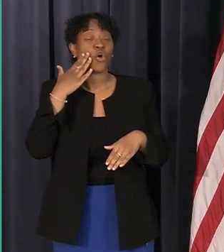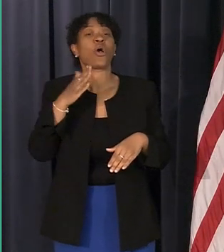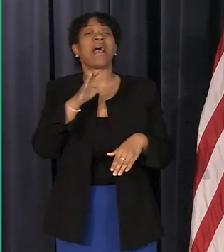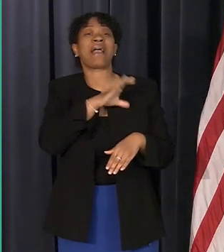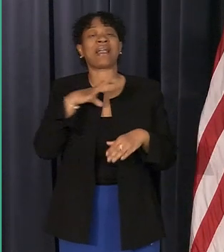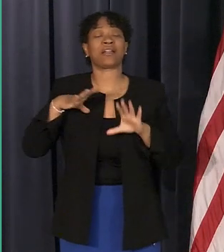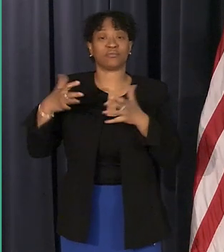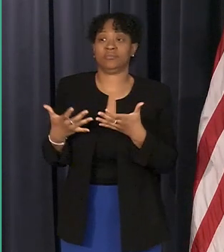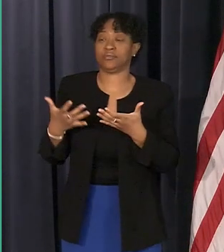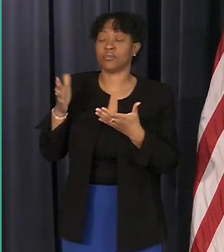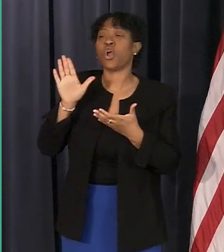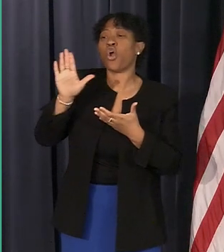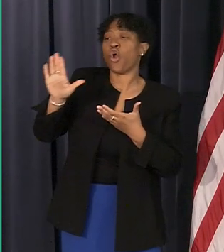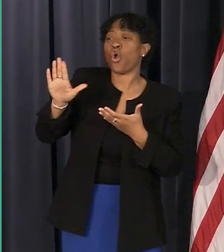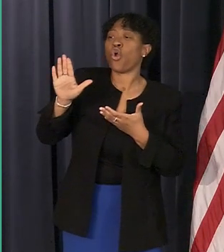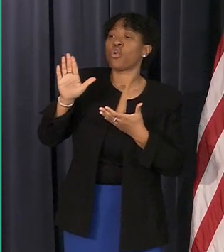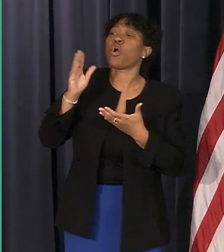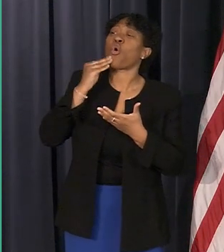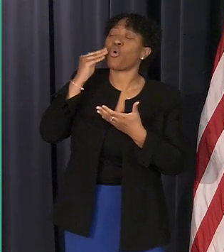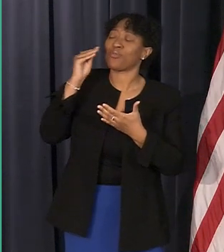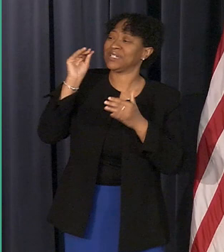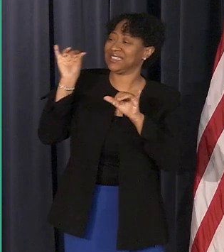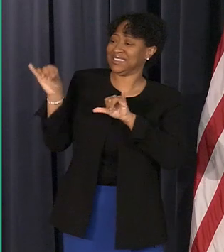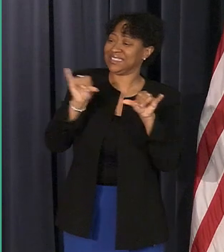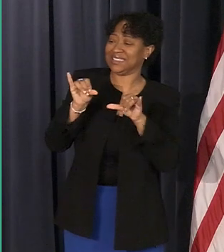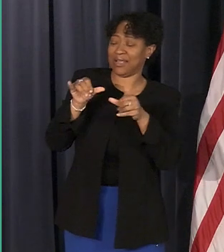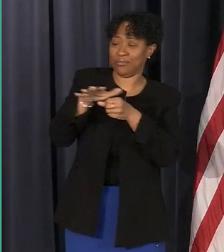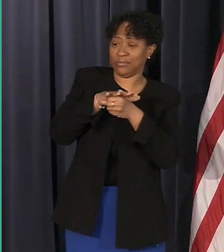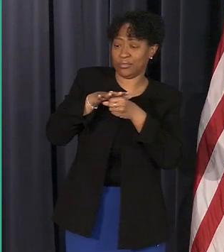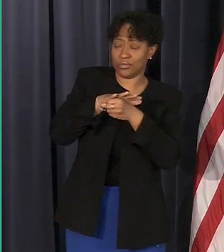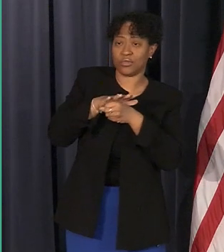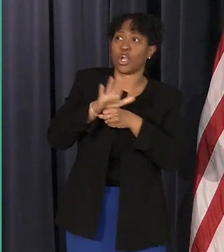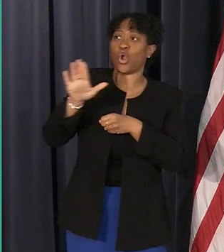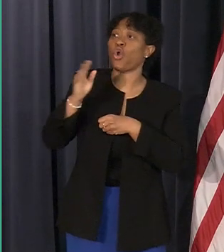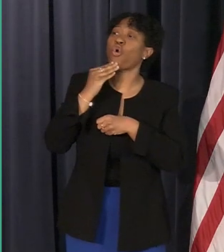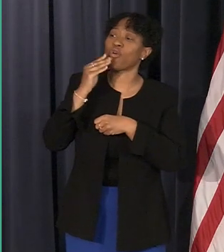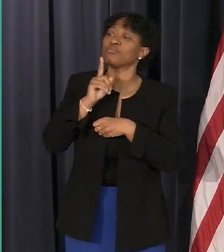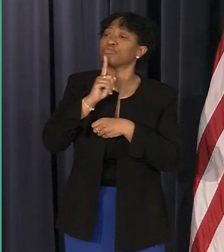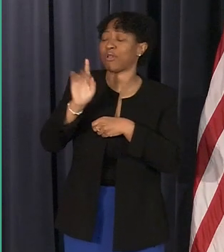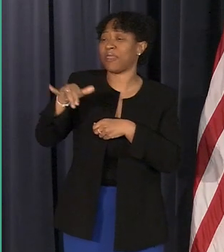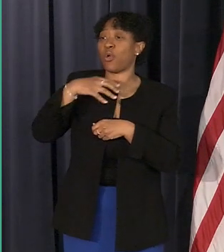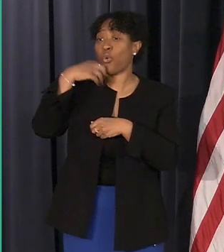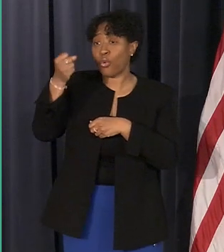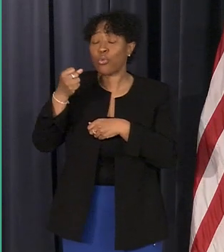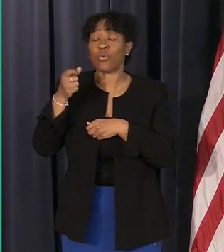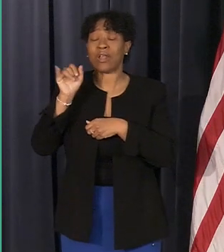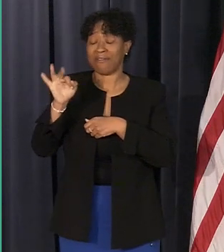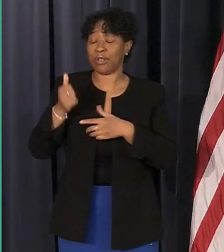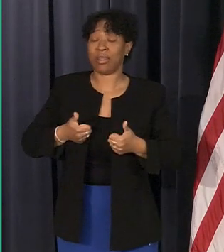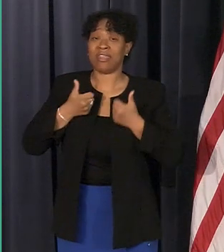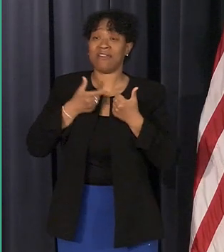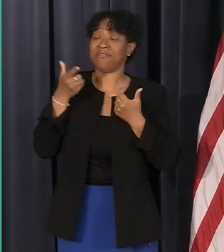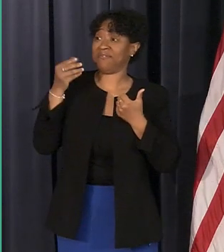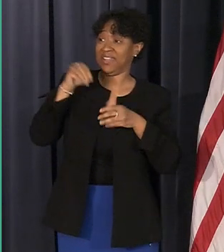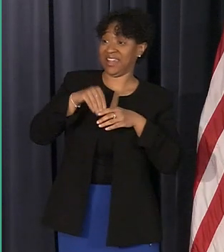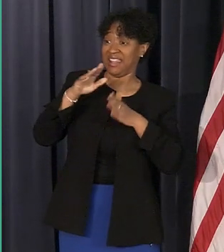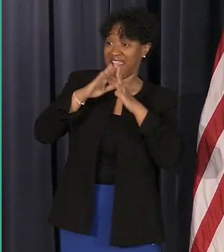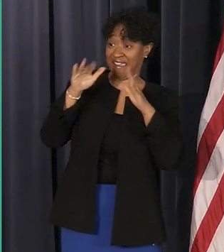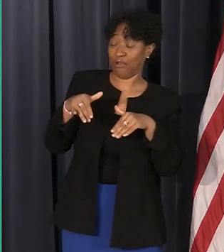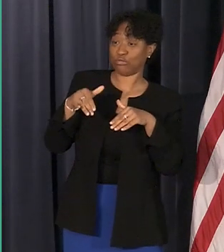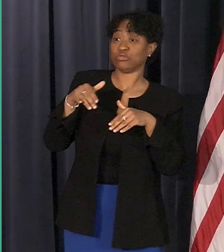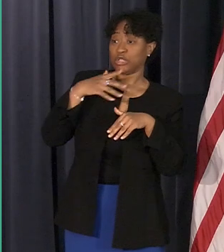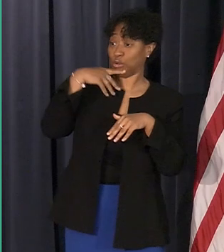i bet her house is just as old and so if you live in one of those houses you really should think about taking advantage of this program